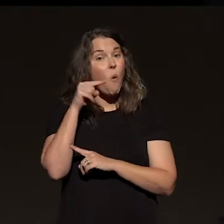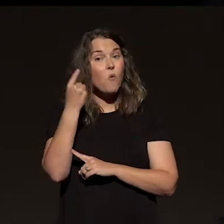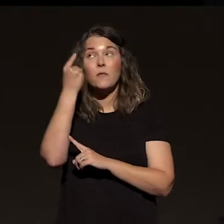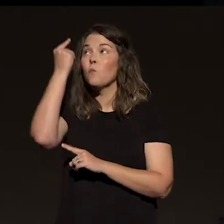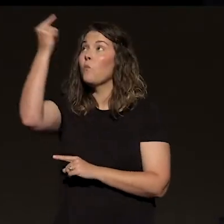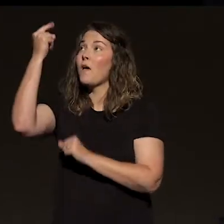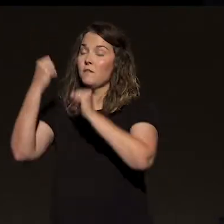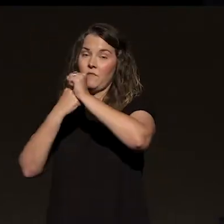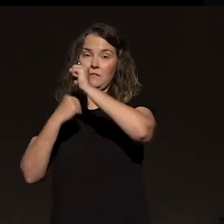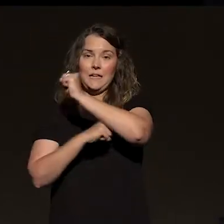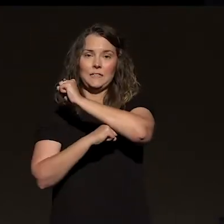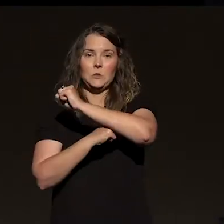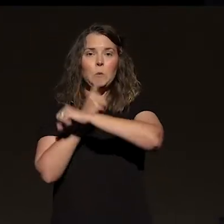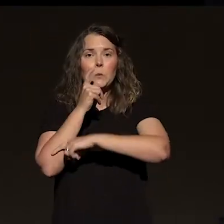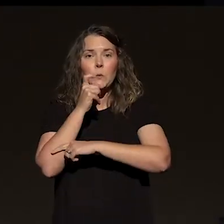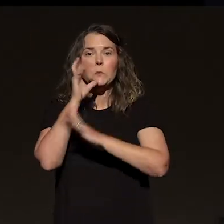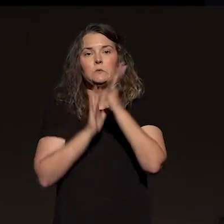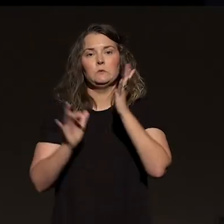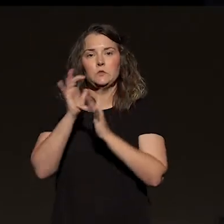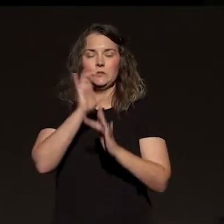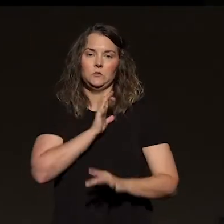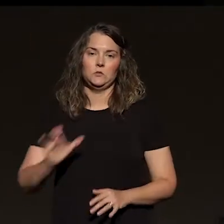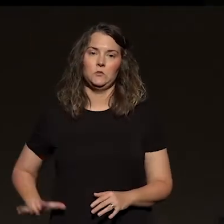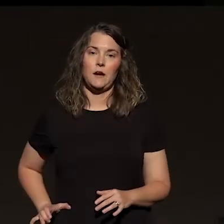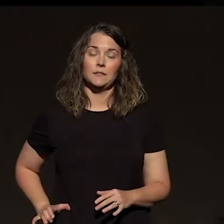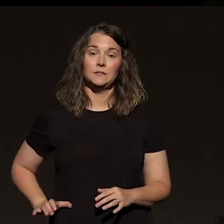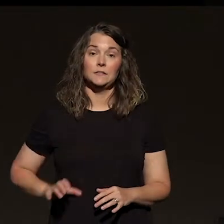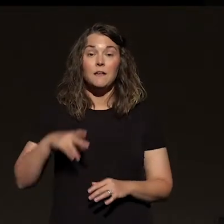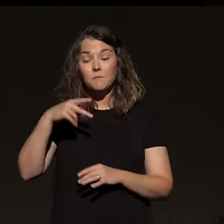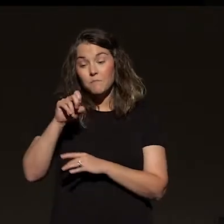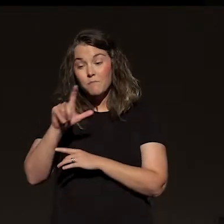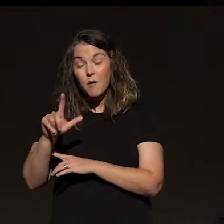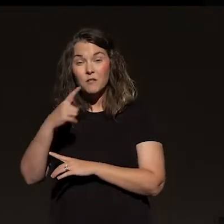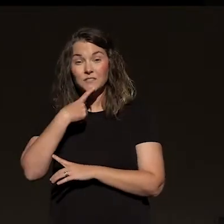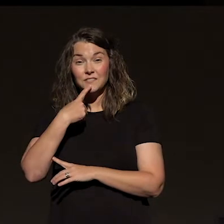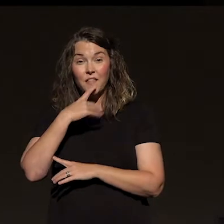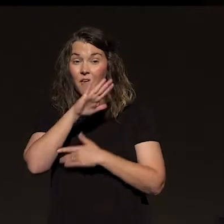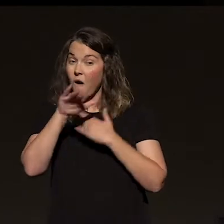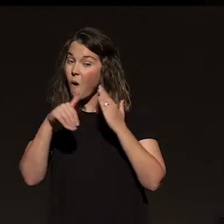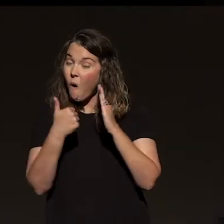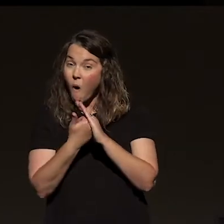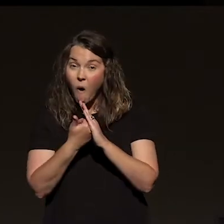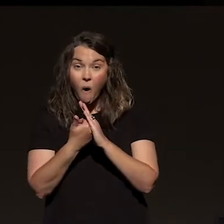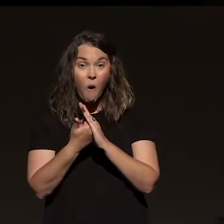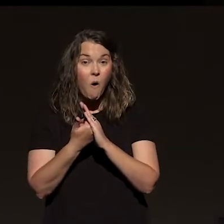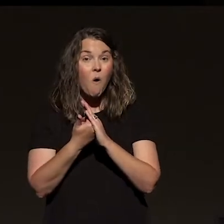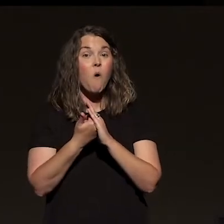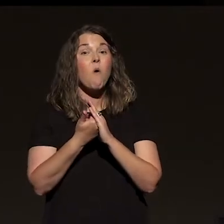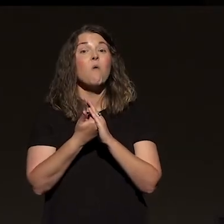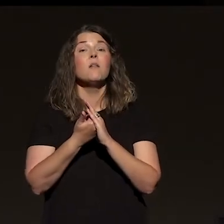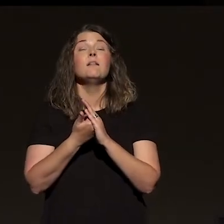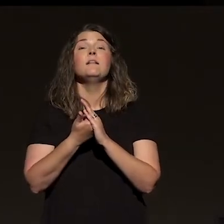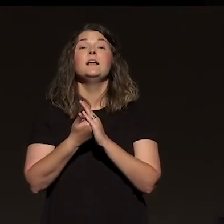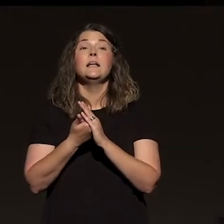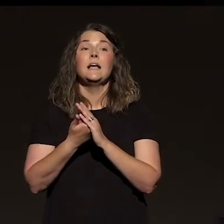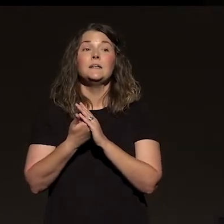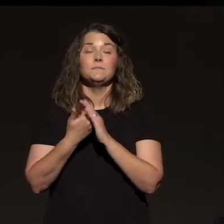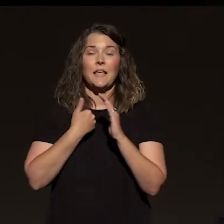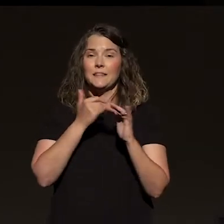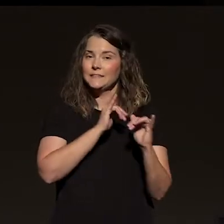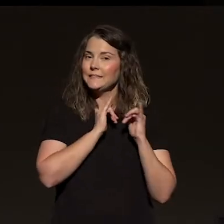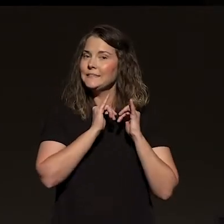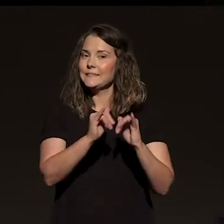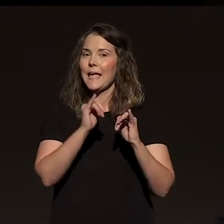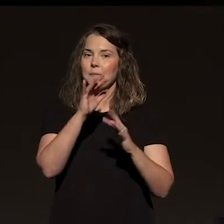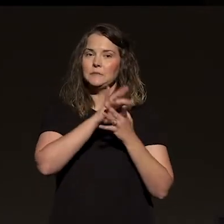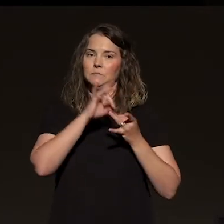laid. That's Jesus Christ. In 1 Corinthians 10, 4, Paul says they all drank, talking about even the Old Testament, all drank from the same spiritual drink,